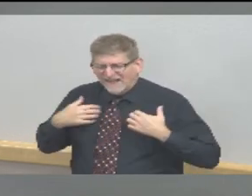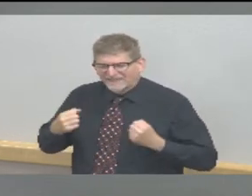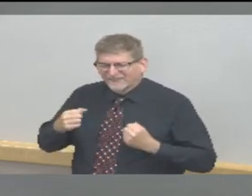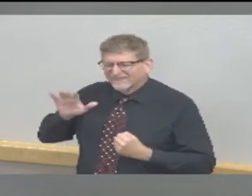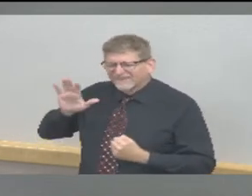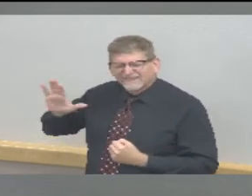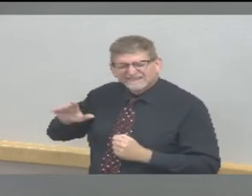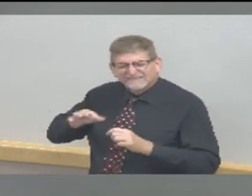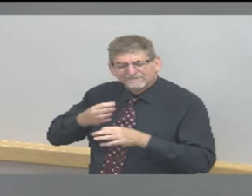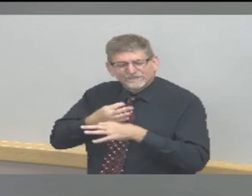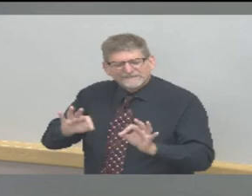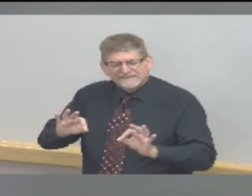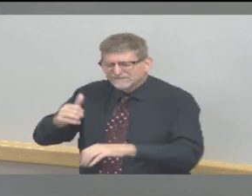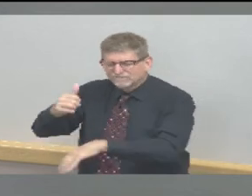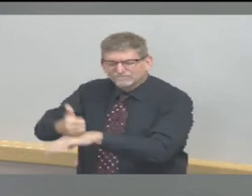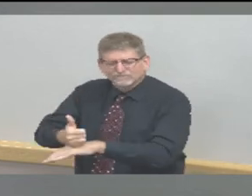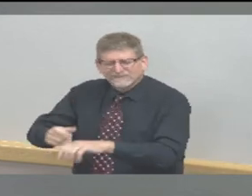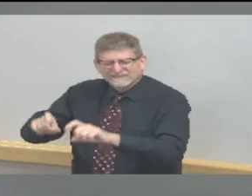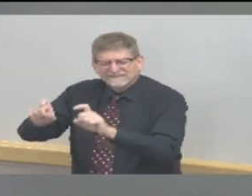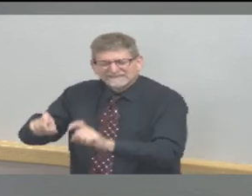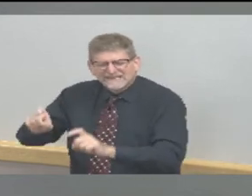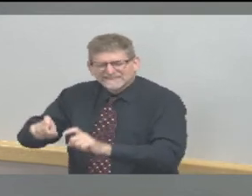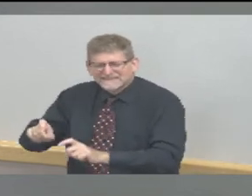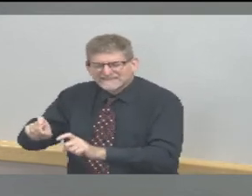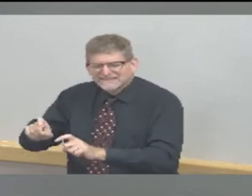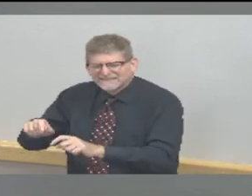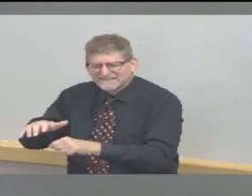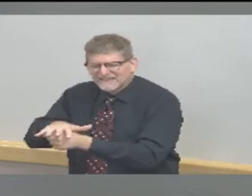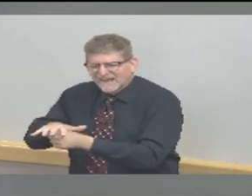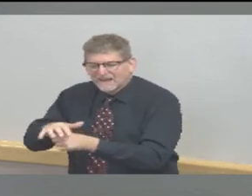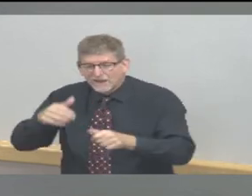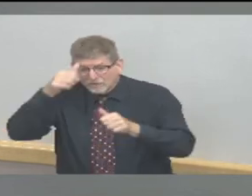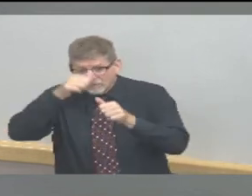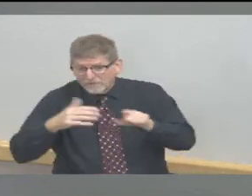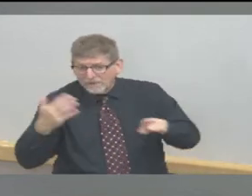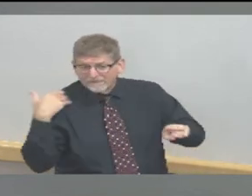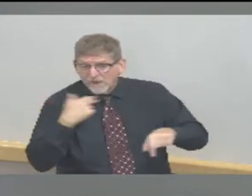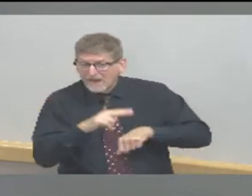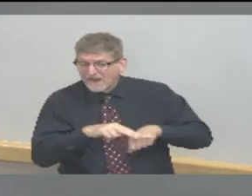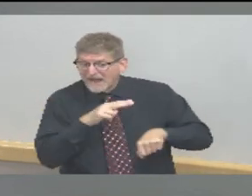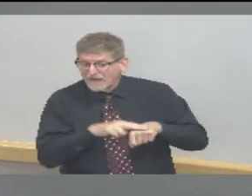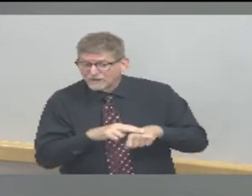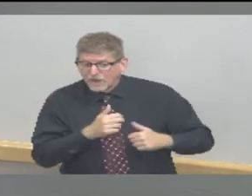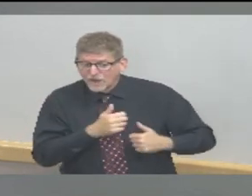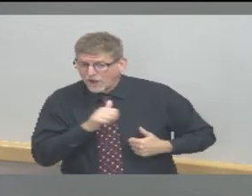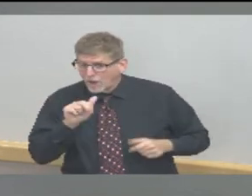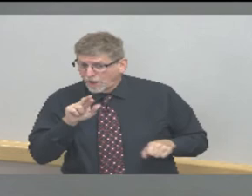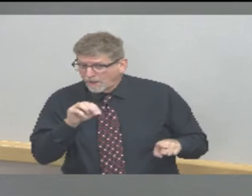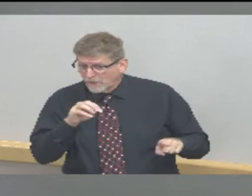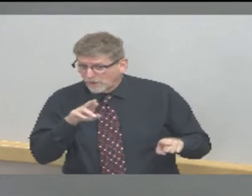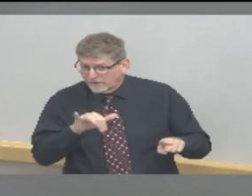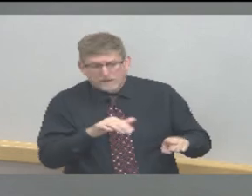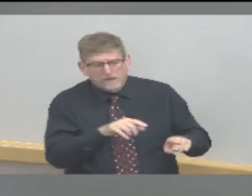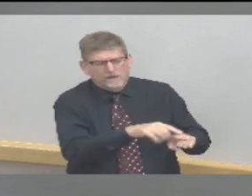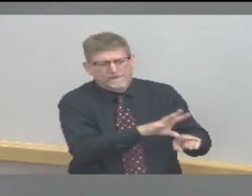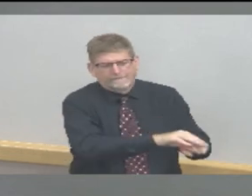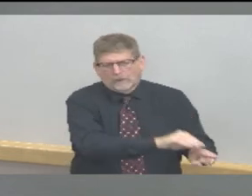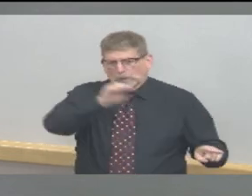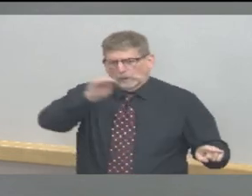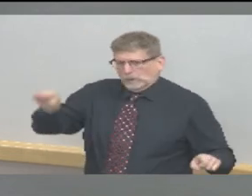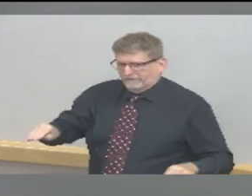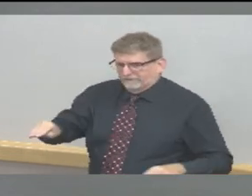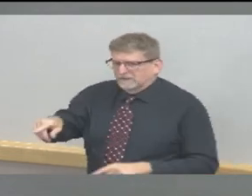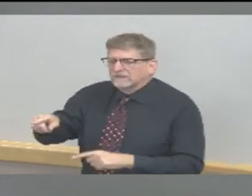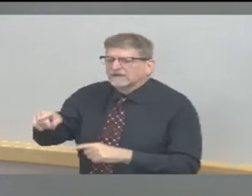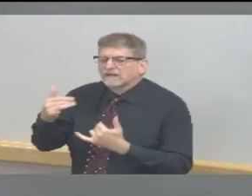National Guard Armory to the Evangelical Covenant Church located at 3600 South 9th Street in Lafayette it is open Monday